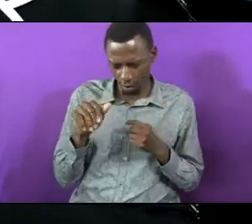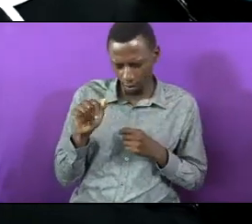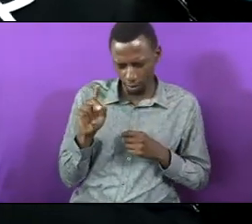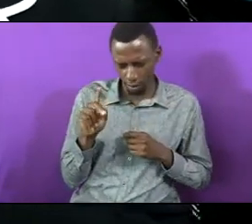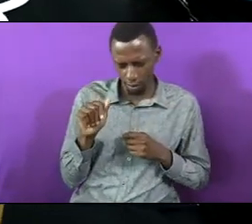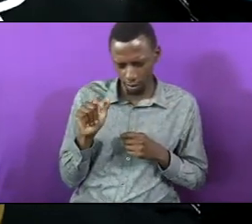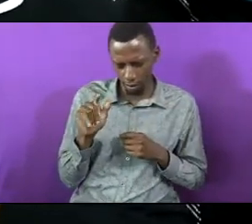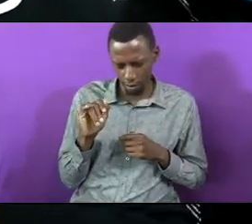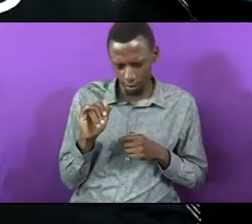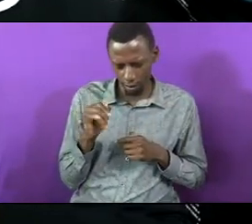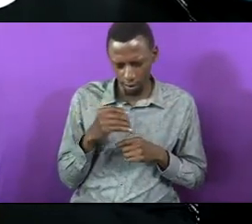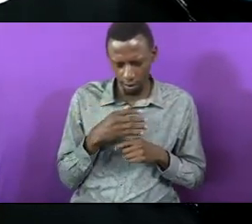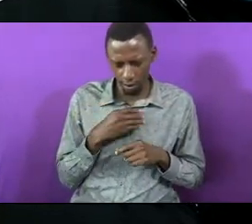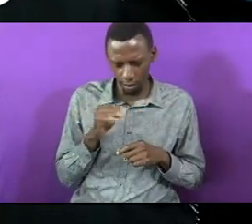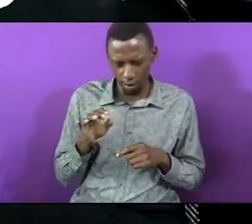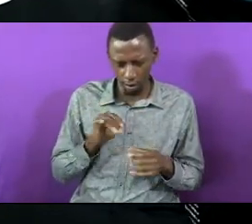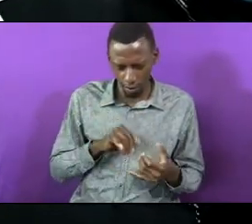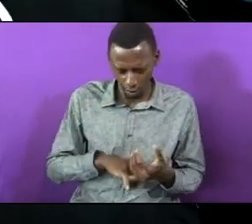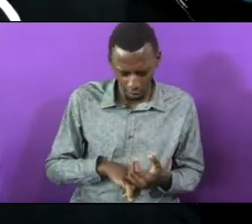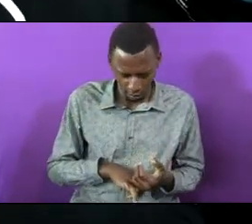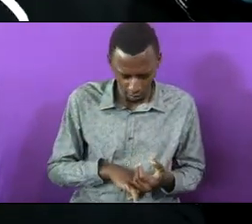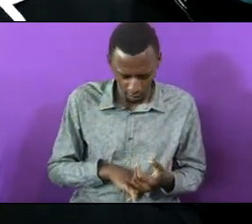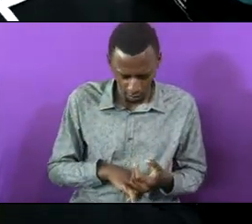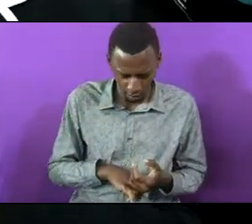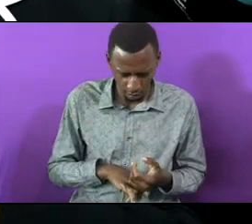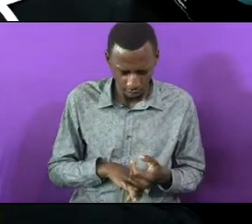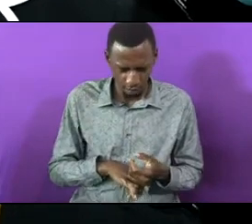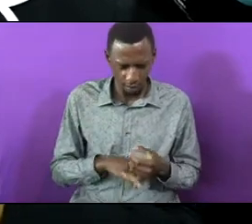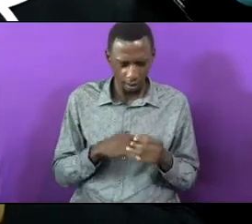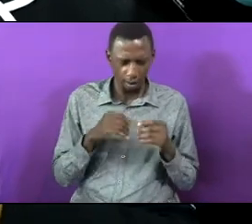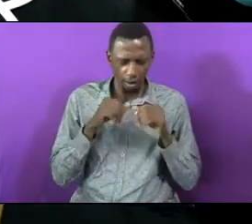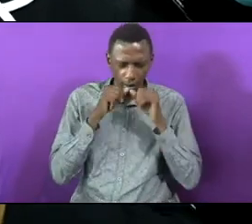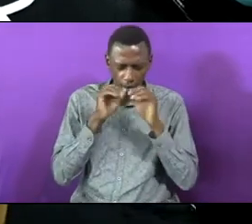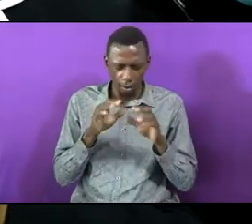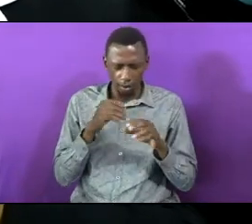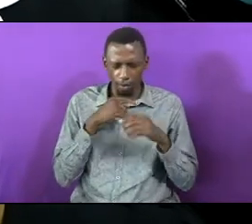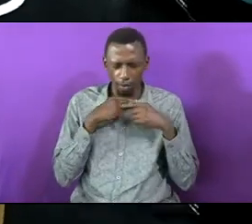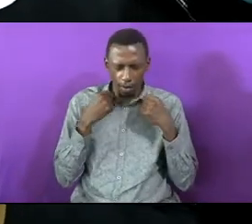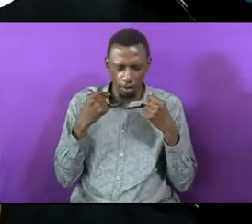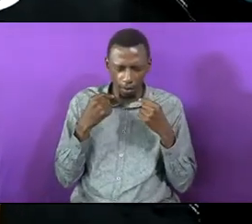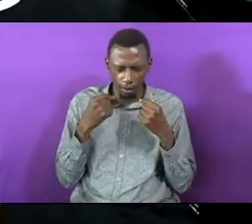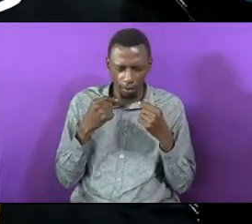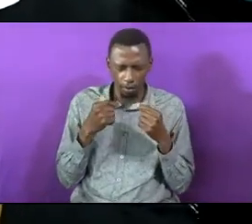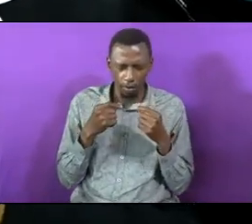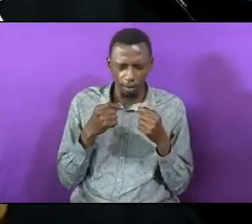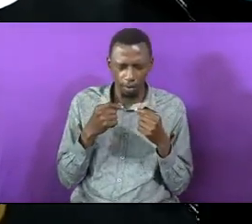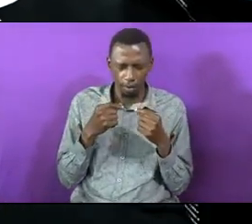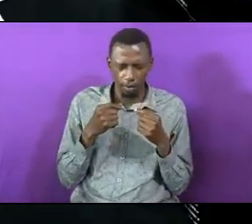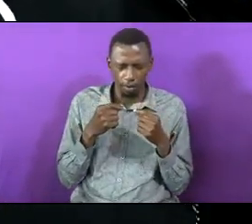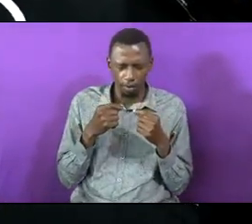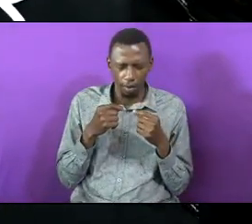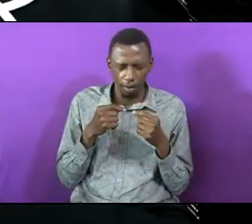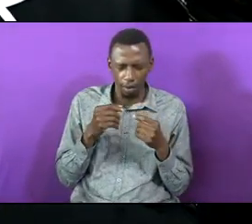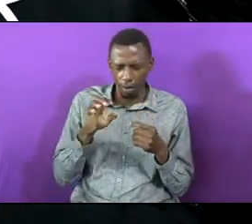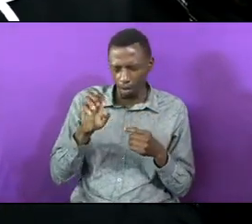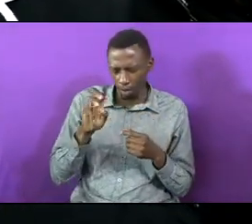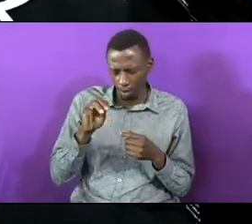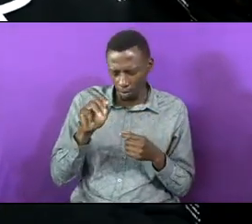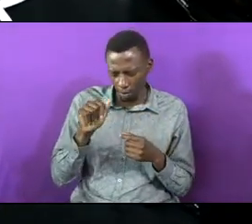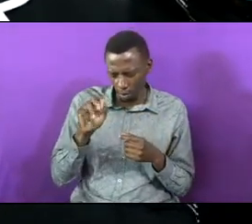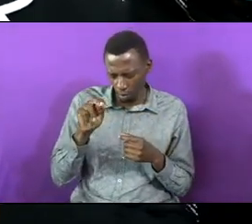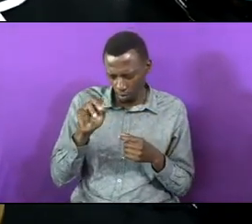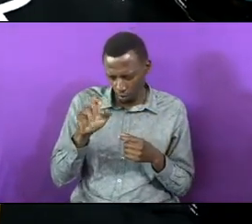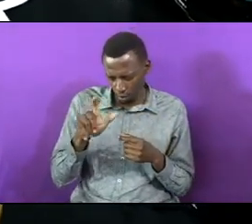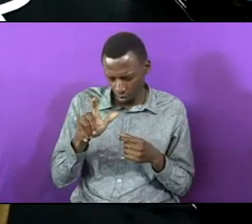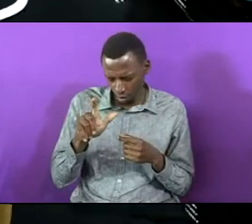in Jesus name bless pastor Emmanuel and his wife Mary in Jesus name bless pastor Sammy